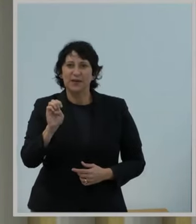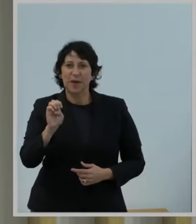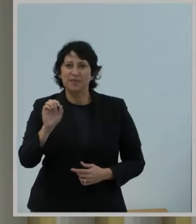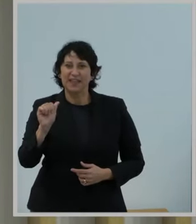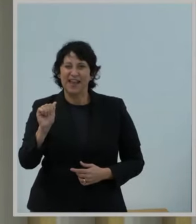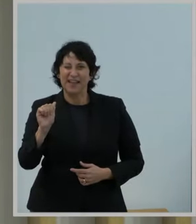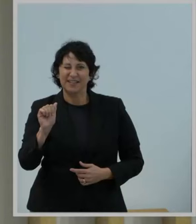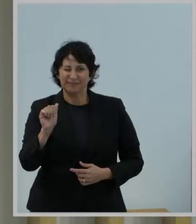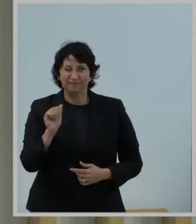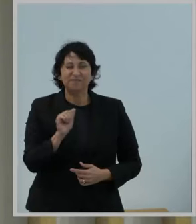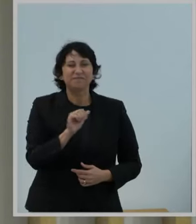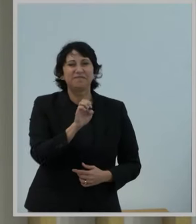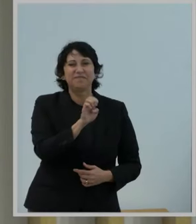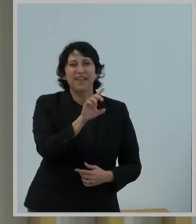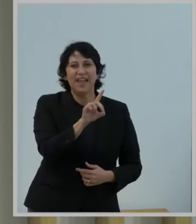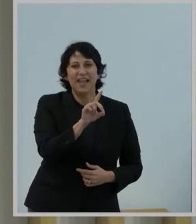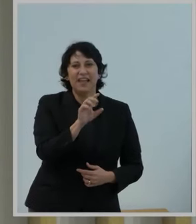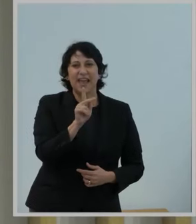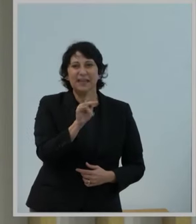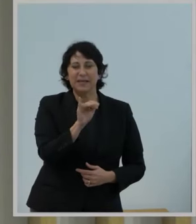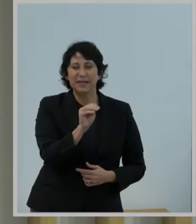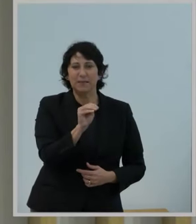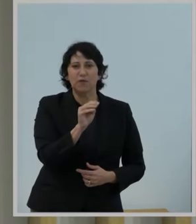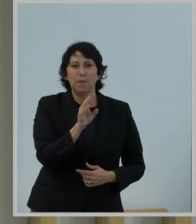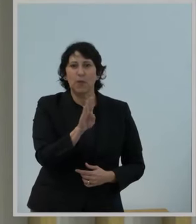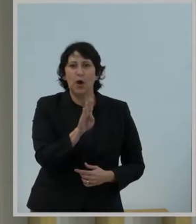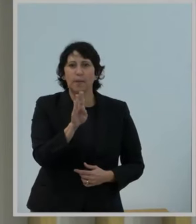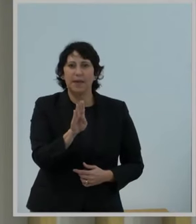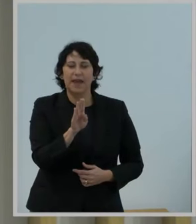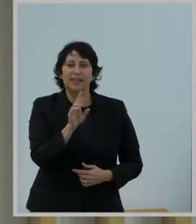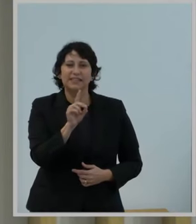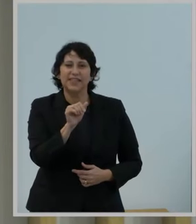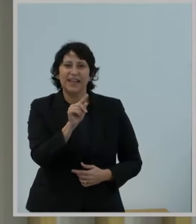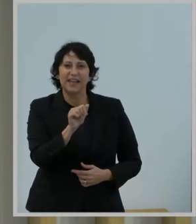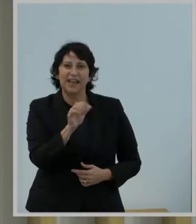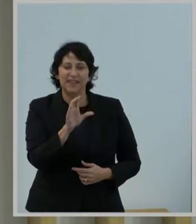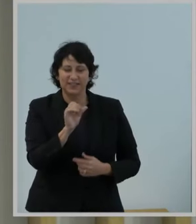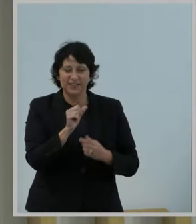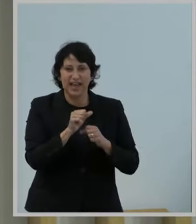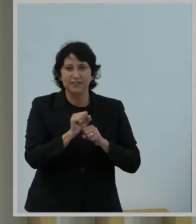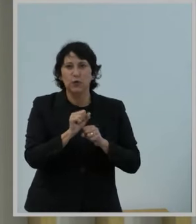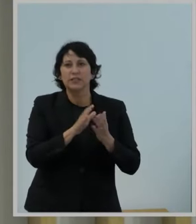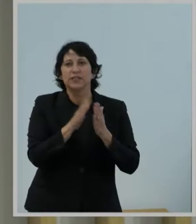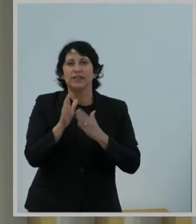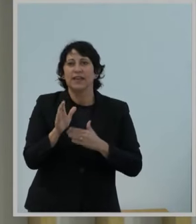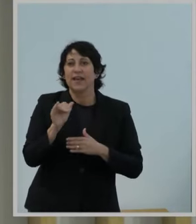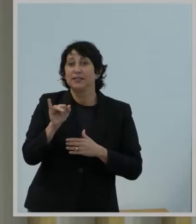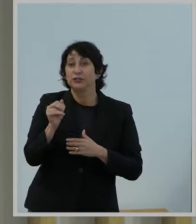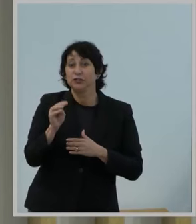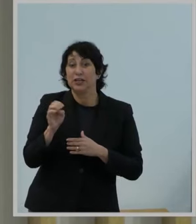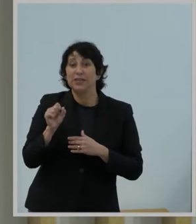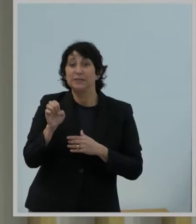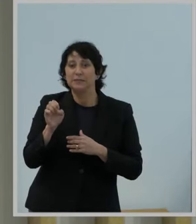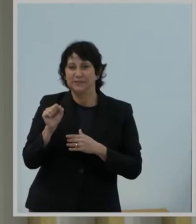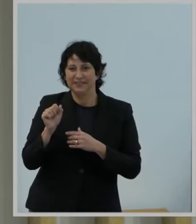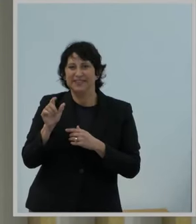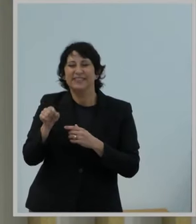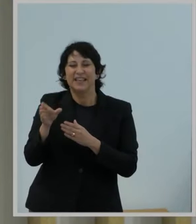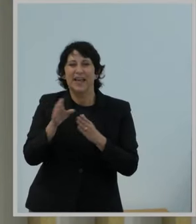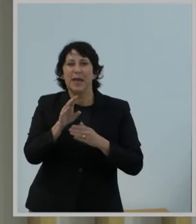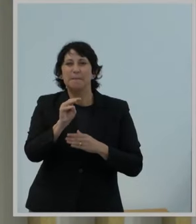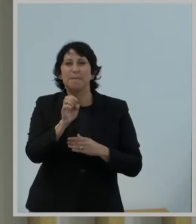Ed Bartholome and Kimma Nishkeret from the Broadband Data Task Force. James Wiley from the Public Safety and Homeland Security Bureau. Megan